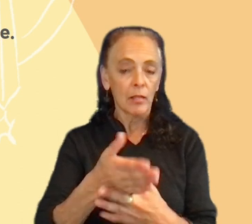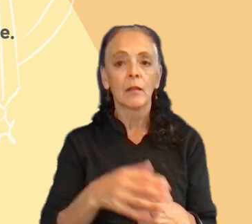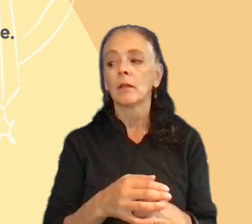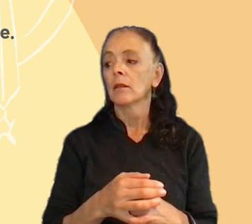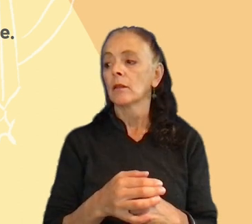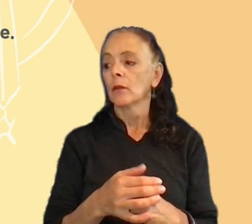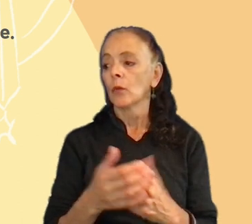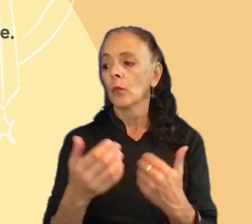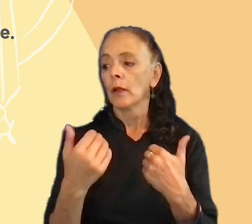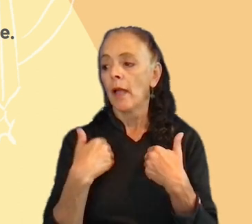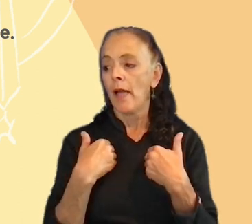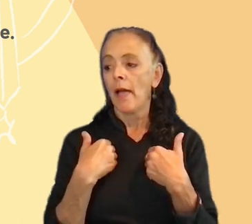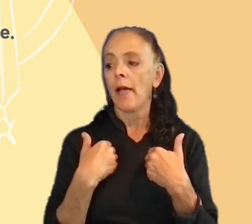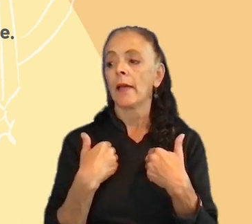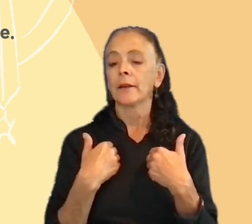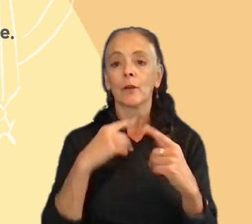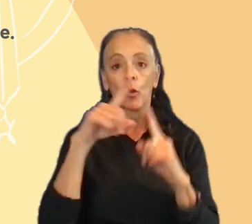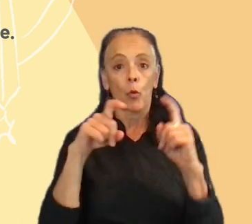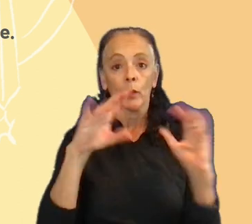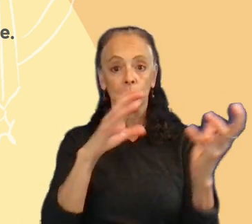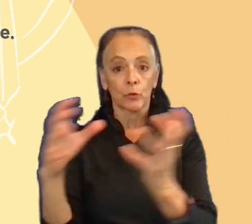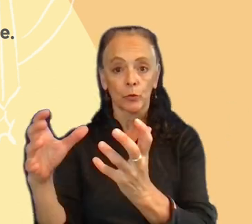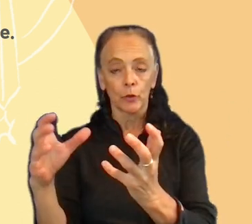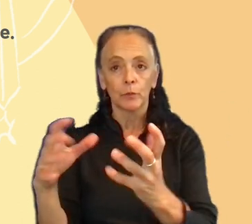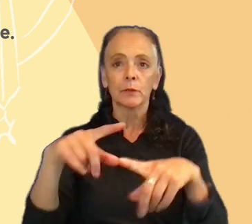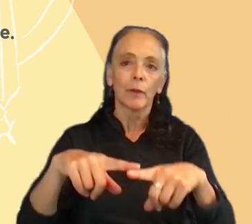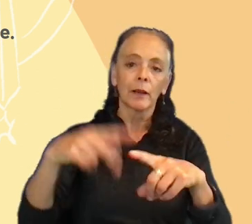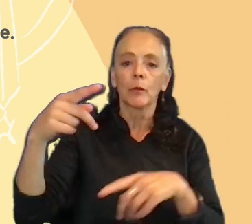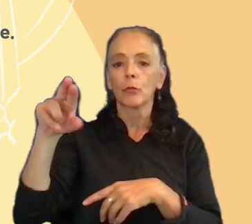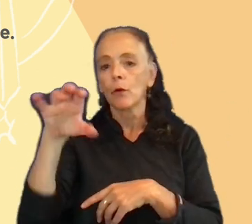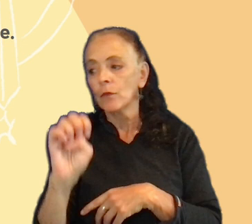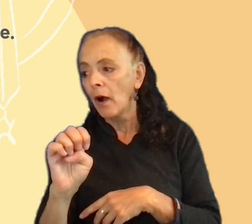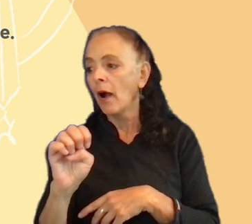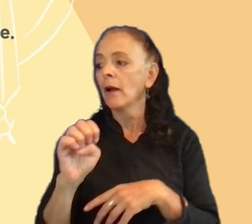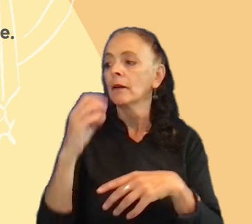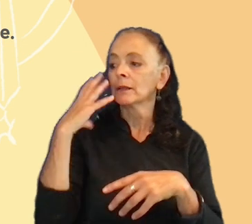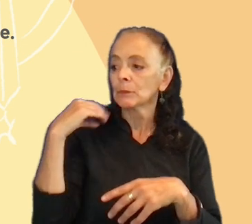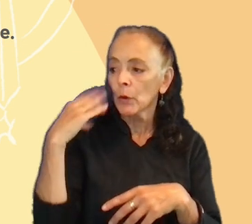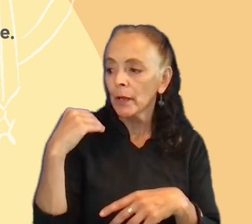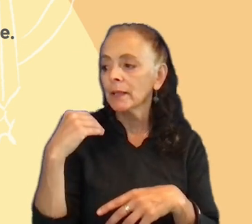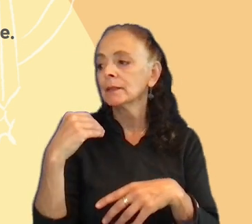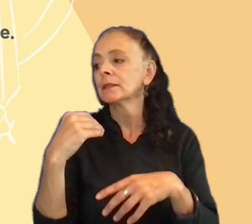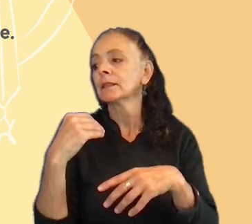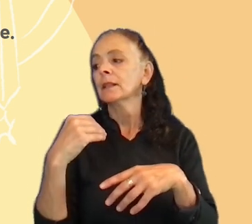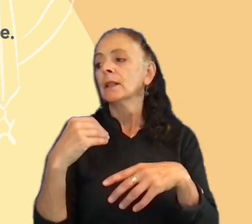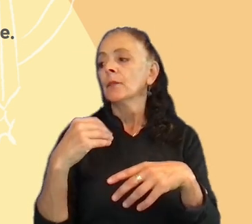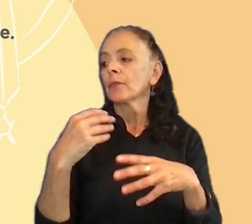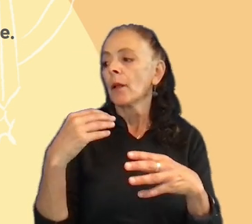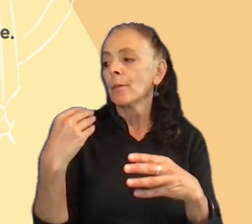question groups. Based on profile, game experience, monetization, tournaments and social aspects of the game.